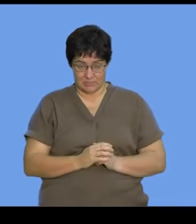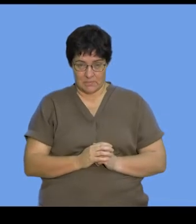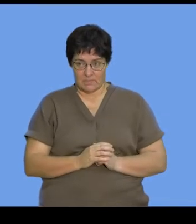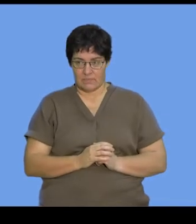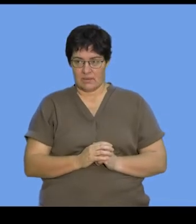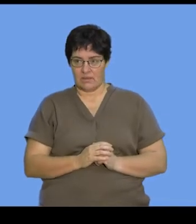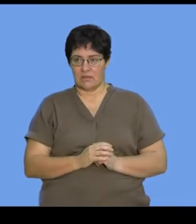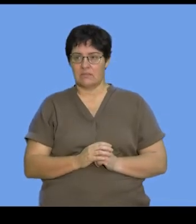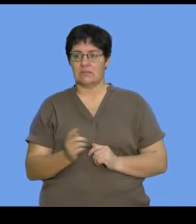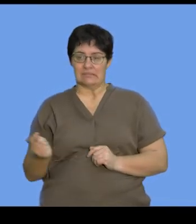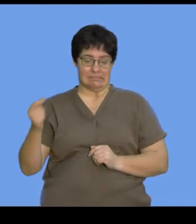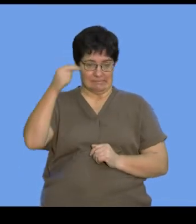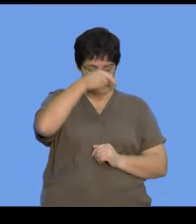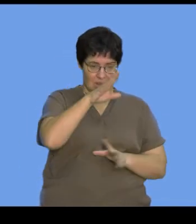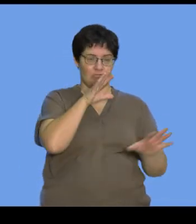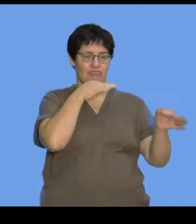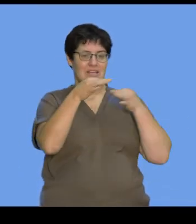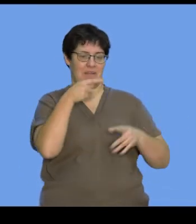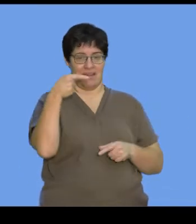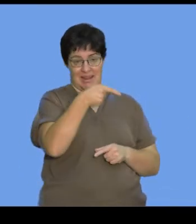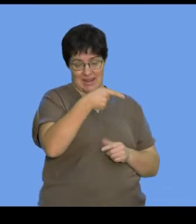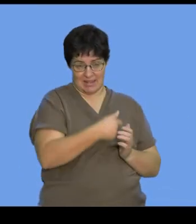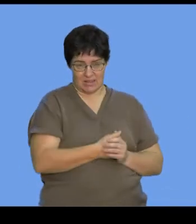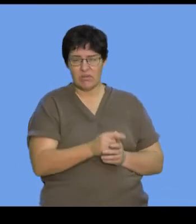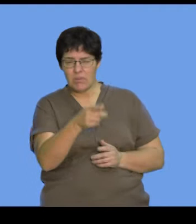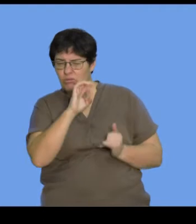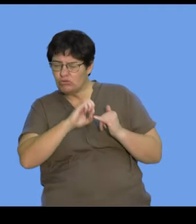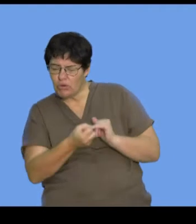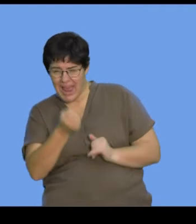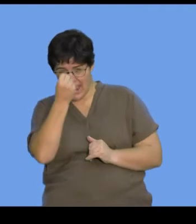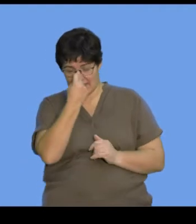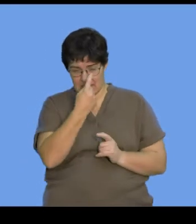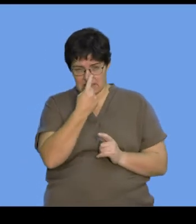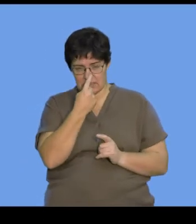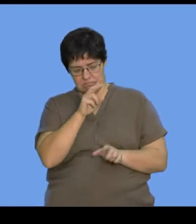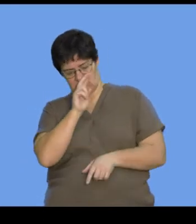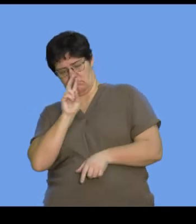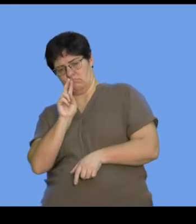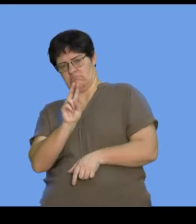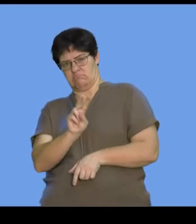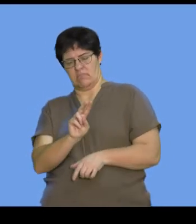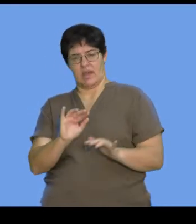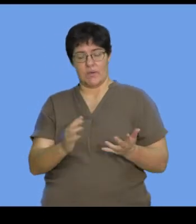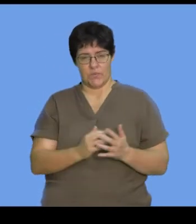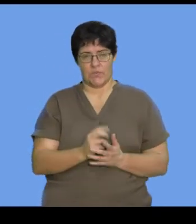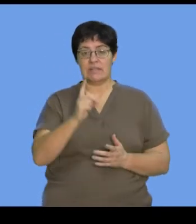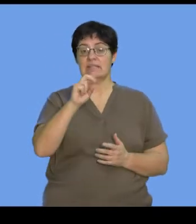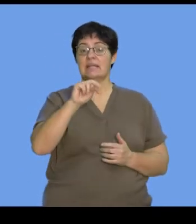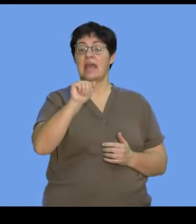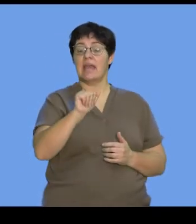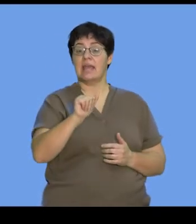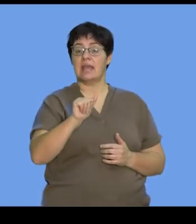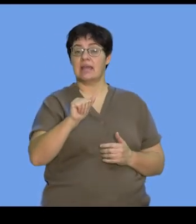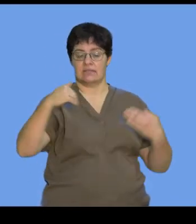This is what I'm illustrating in this image, and let's try and understand this. So, if we step back and if we look at it, DNA is a